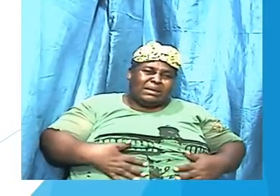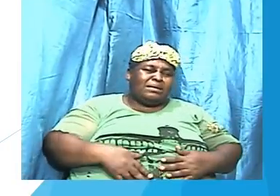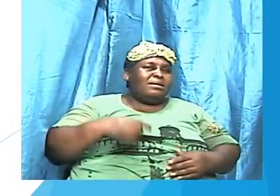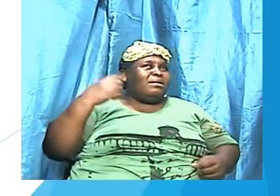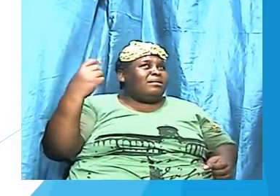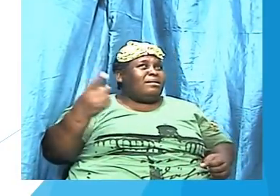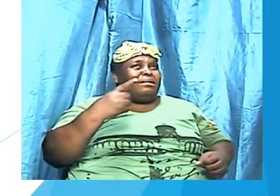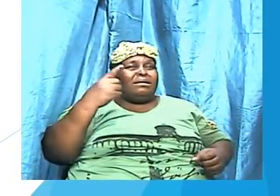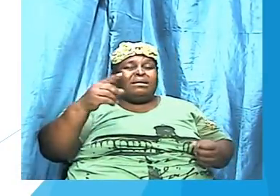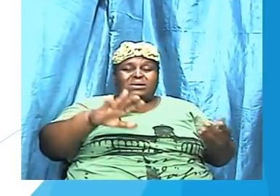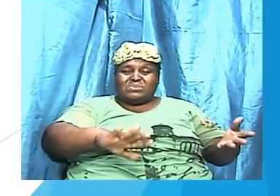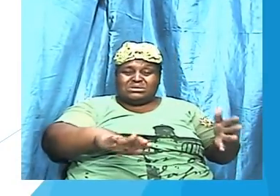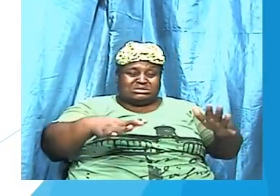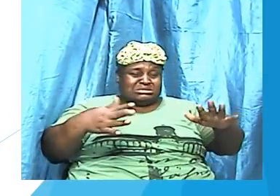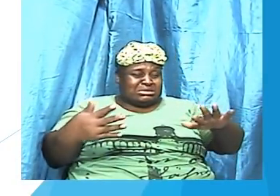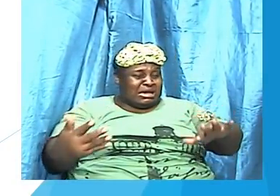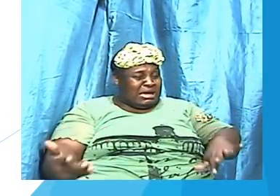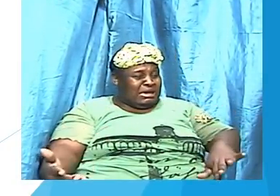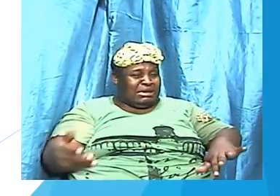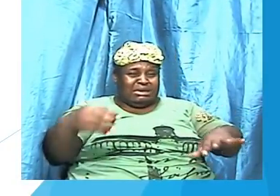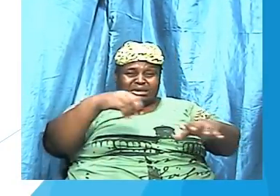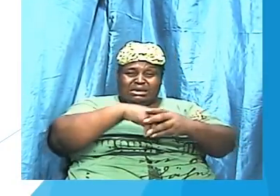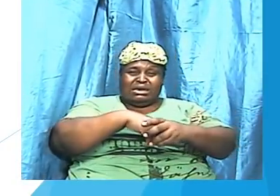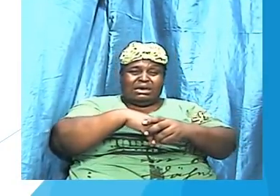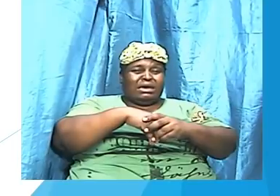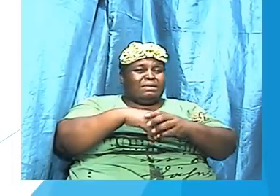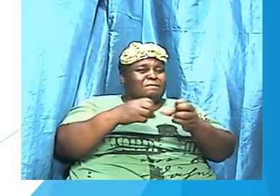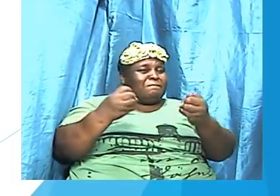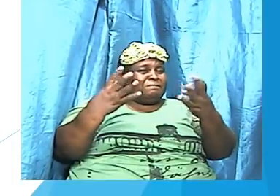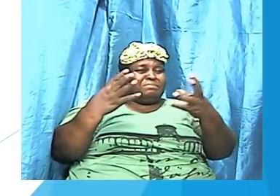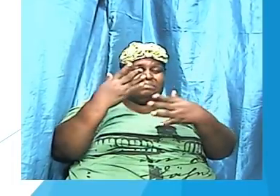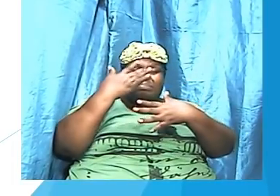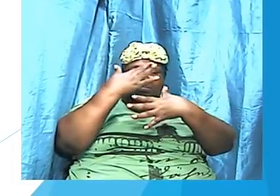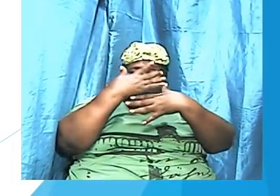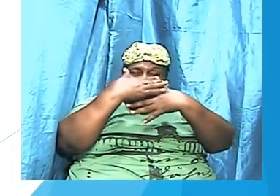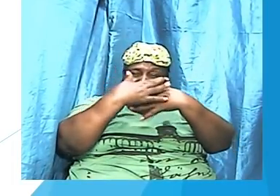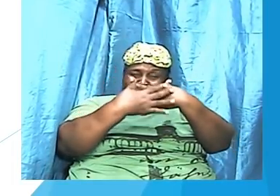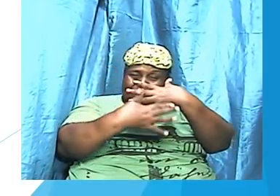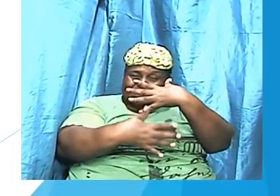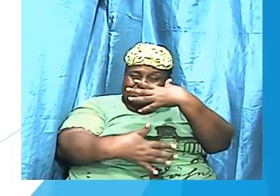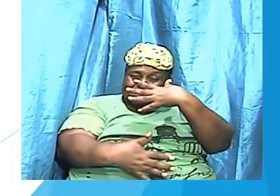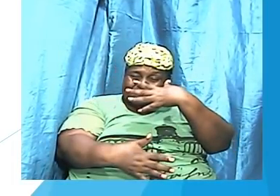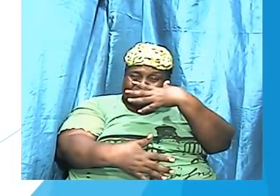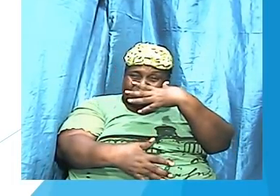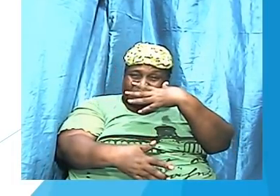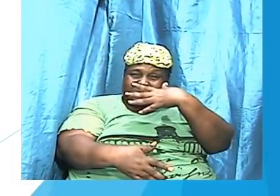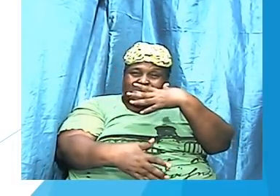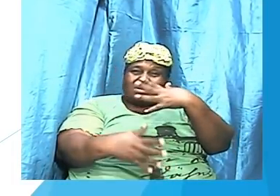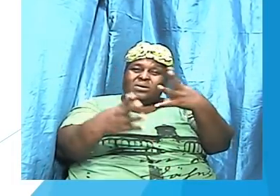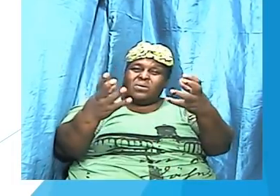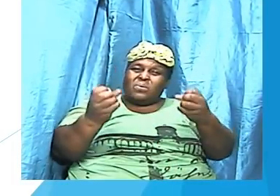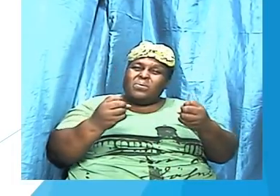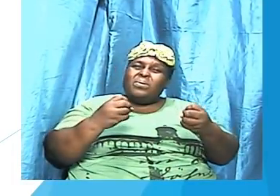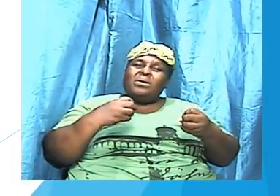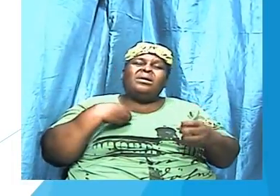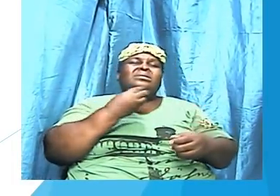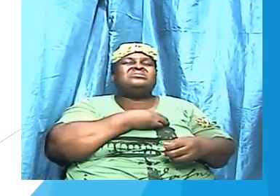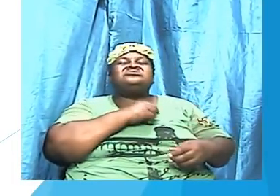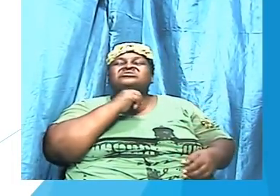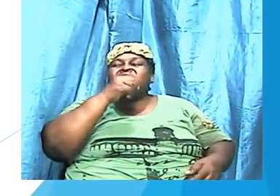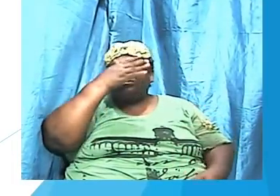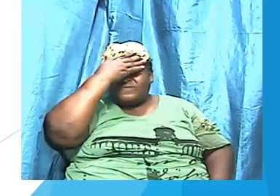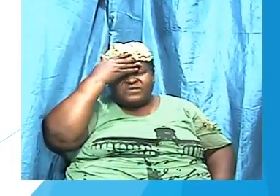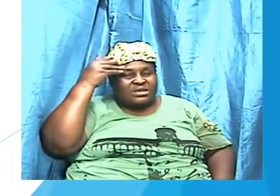lying in a pool of blood and I want us to not forget that